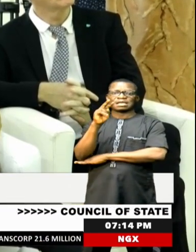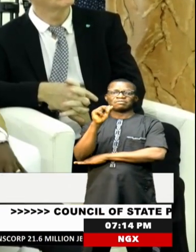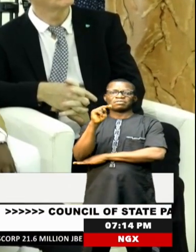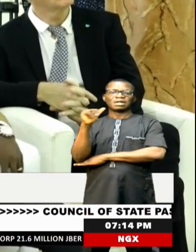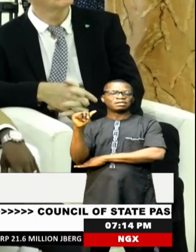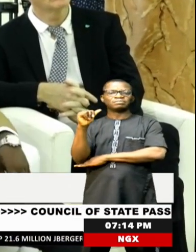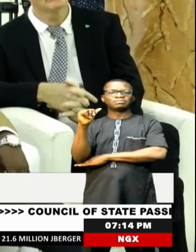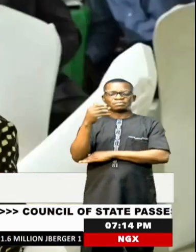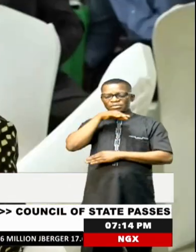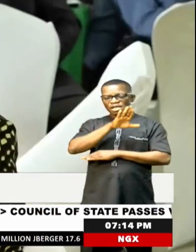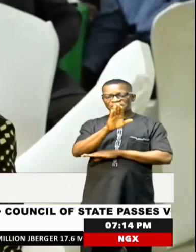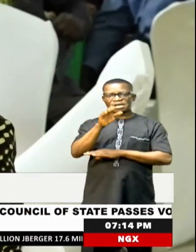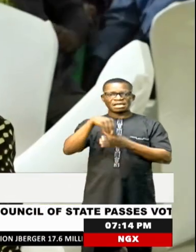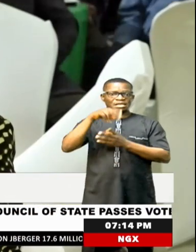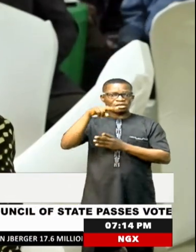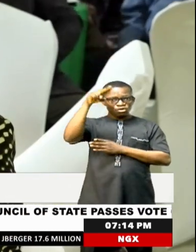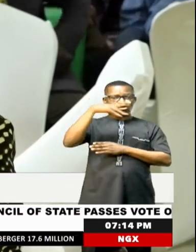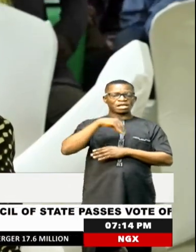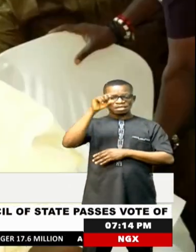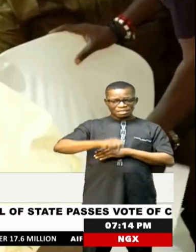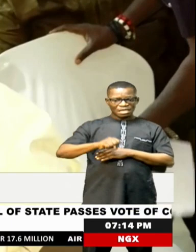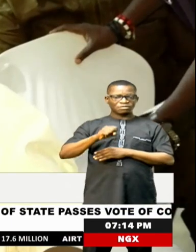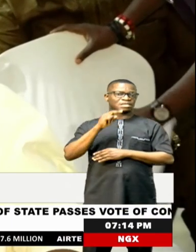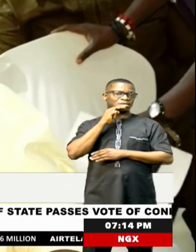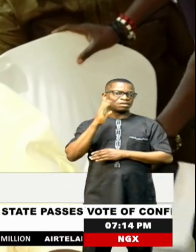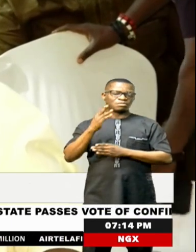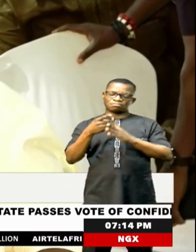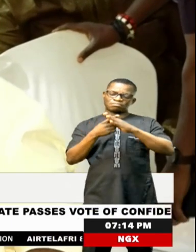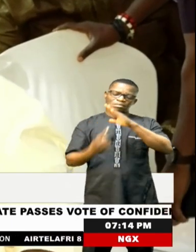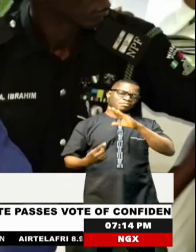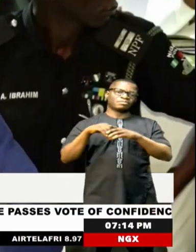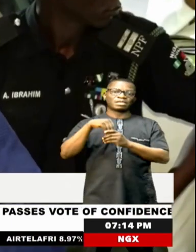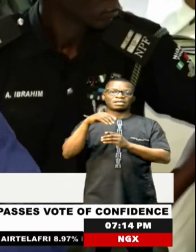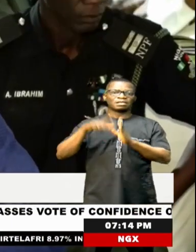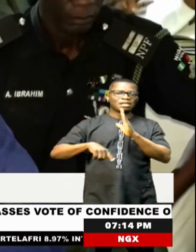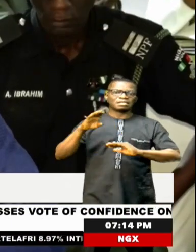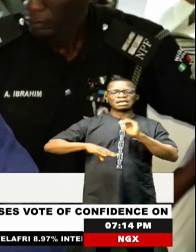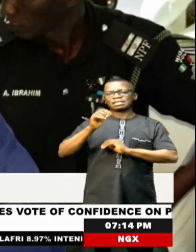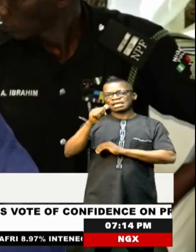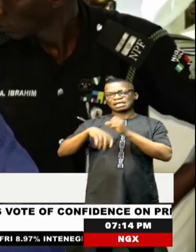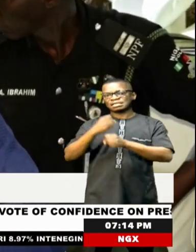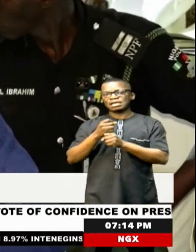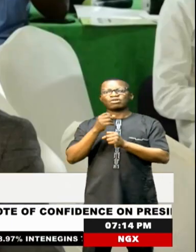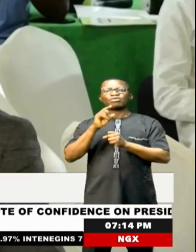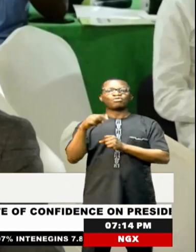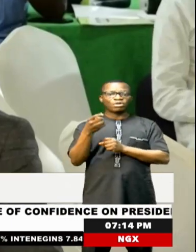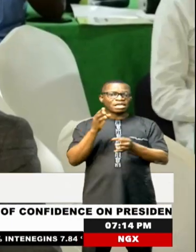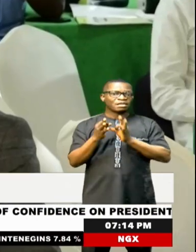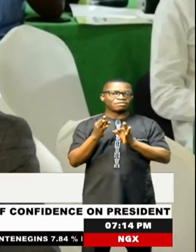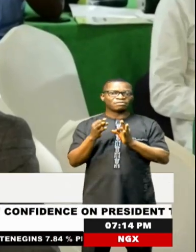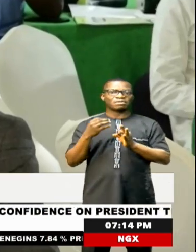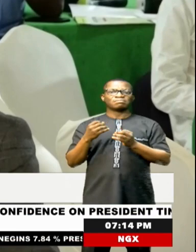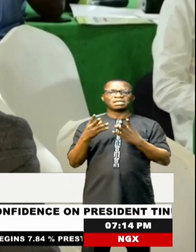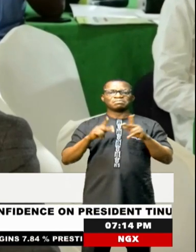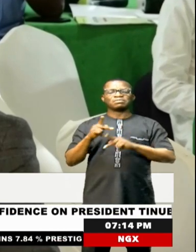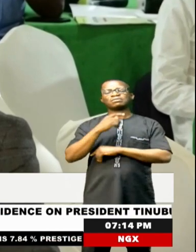the north and southern parts of Nigeria will disappear in less than 10 years if critical players only stand and watch from a